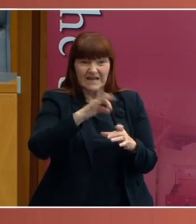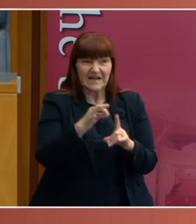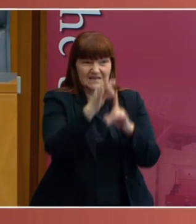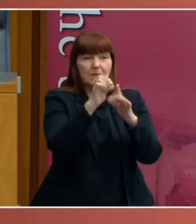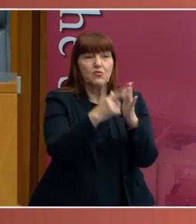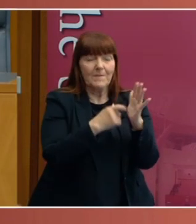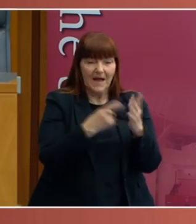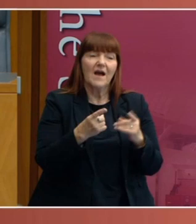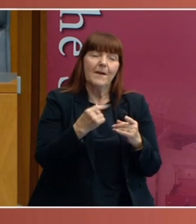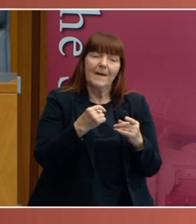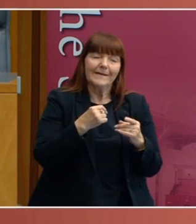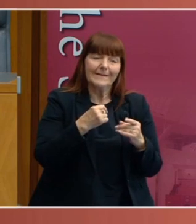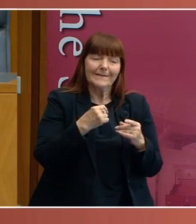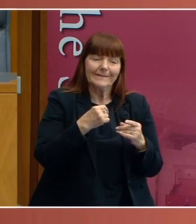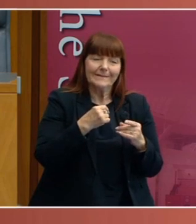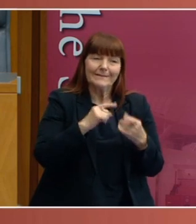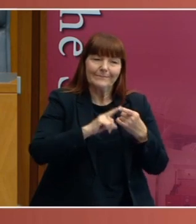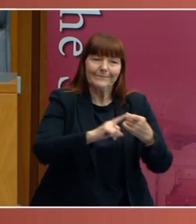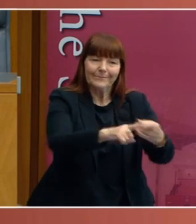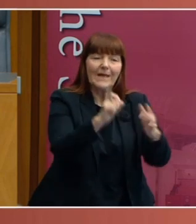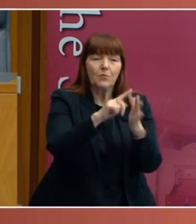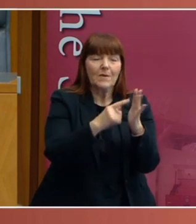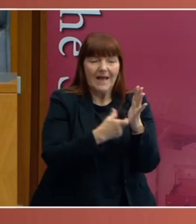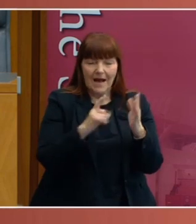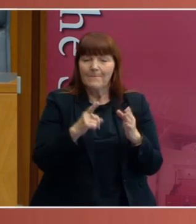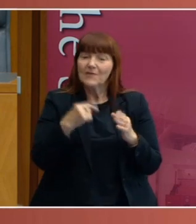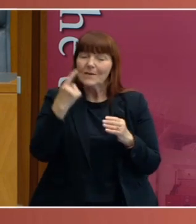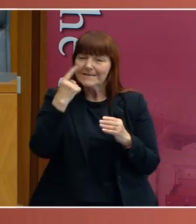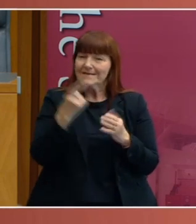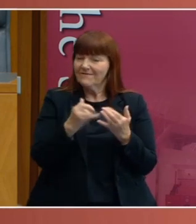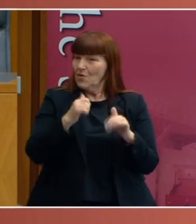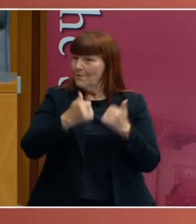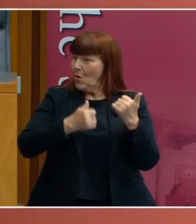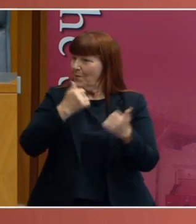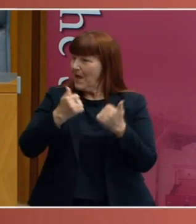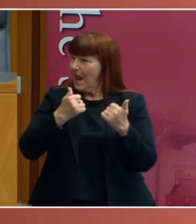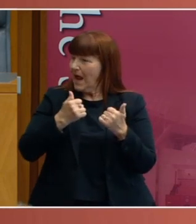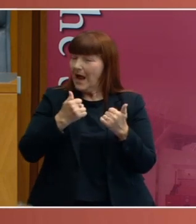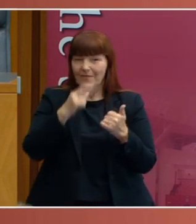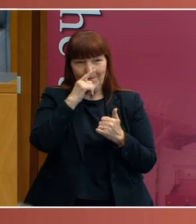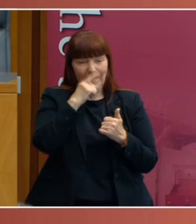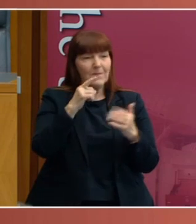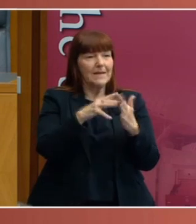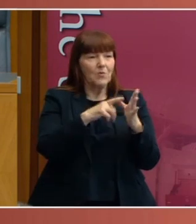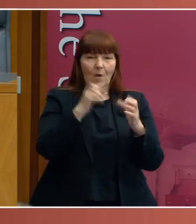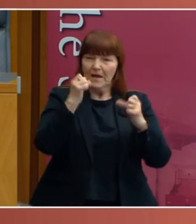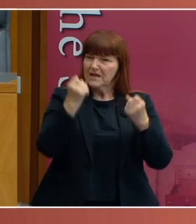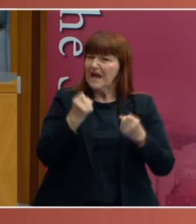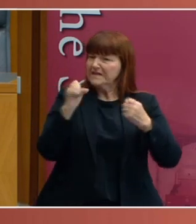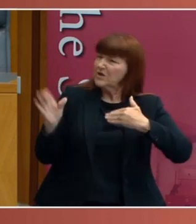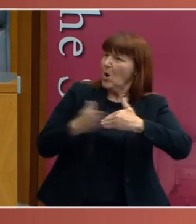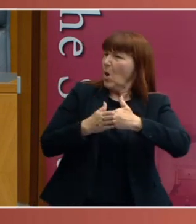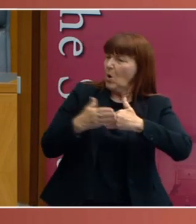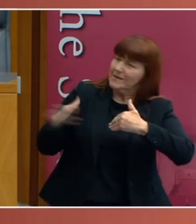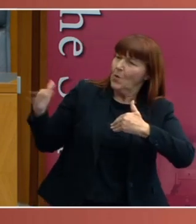reasons, he didn't last that long as Premier, but you can see the whole thing about it being very popular to close the Western Australian border. So,